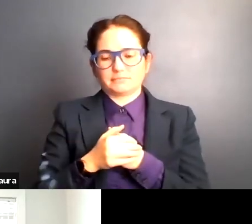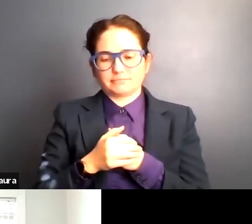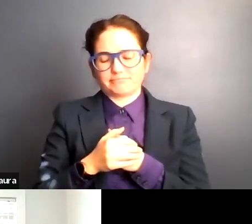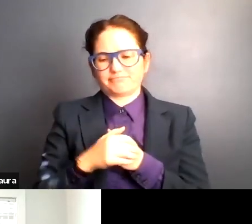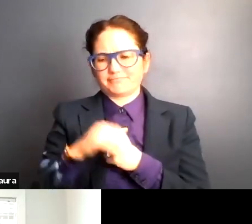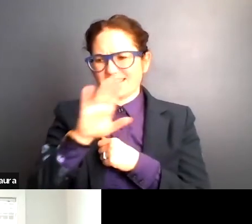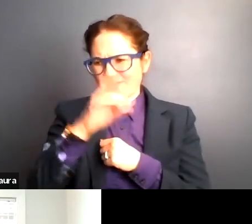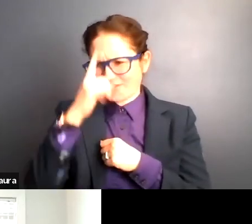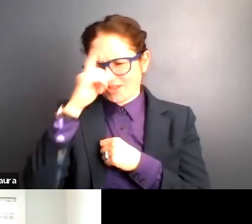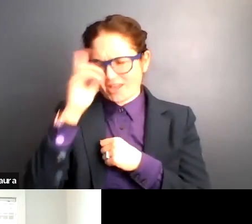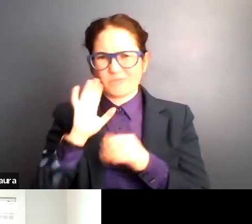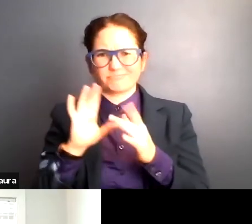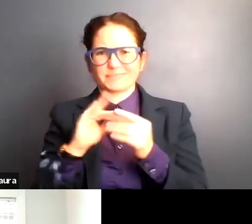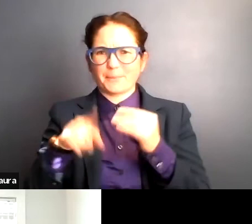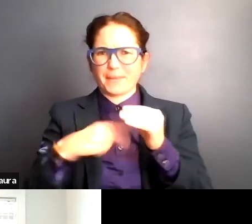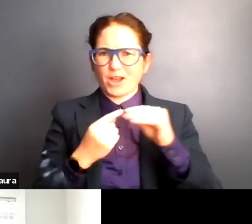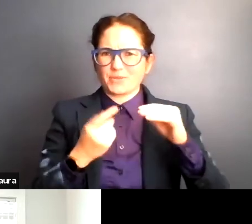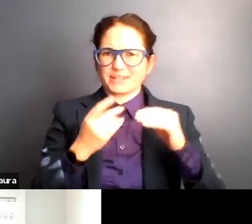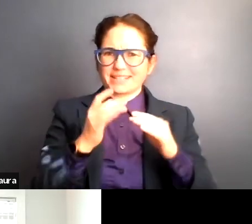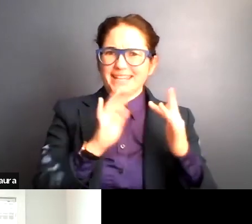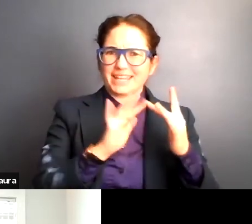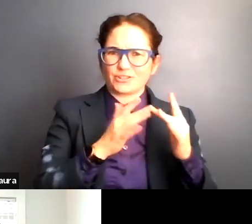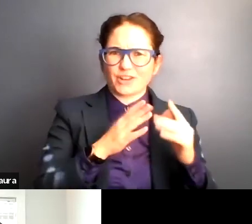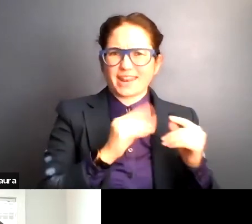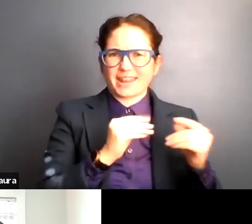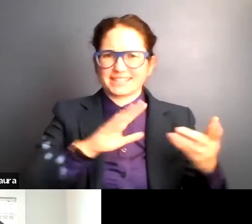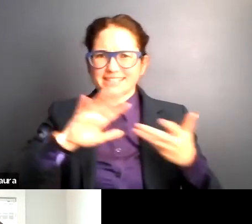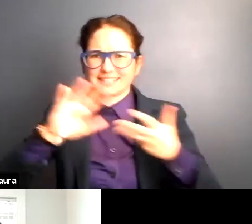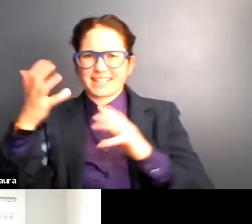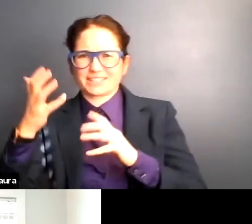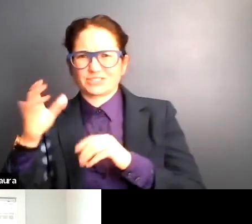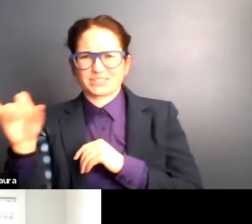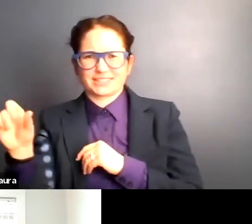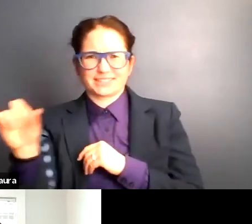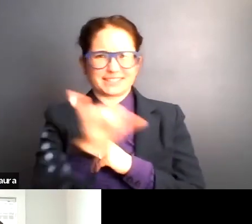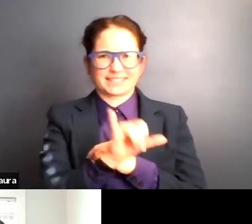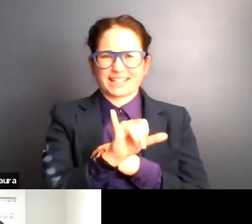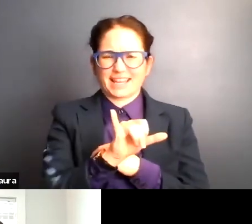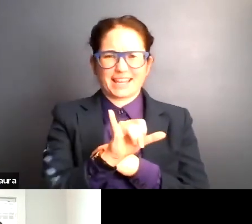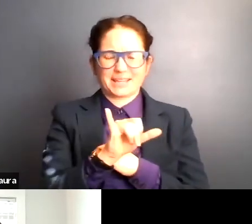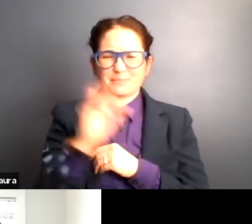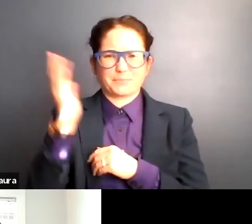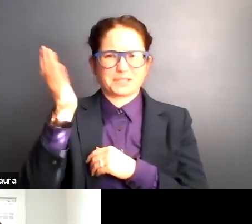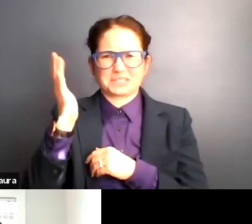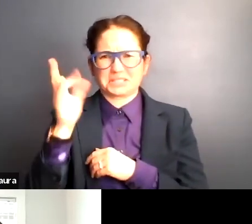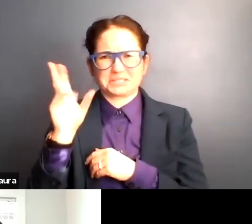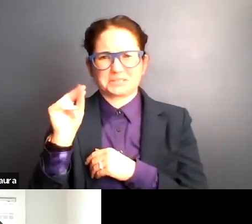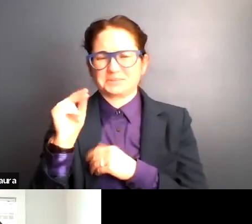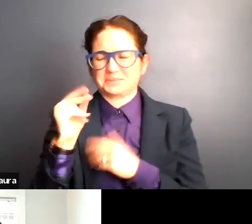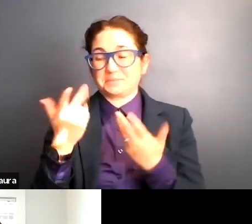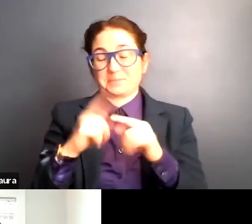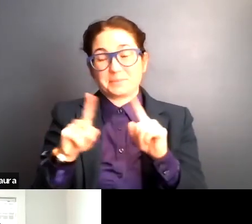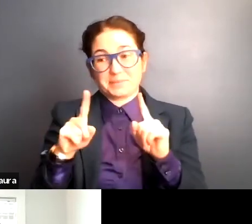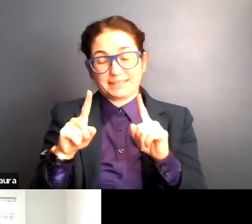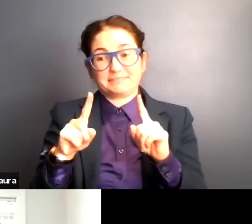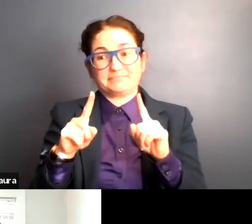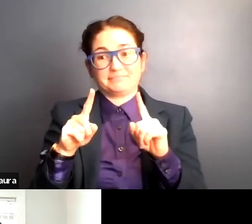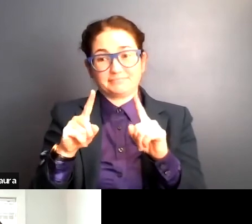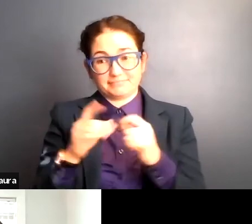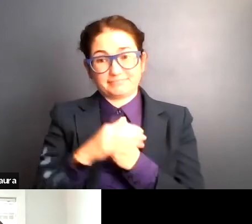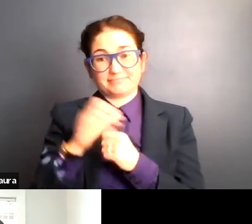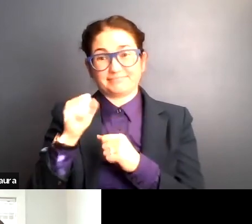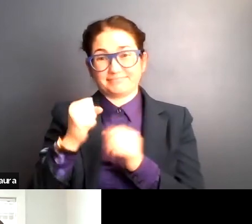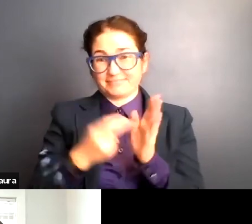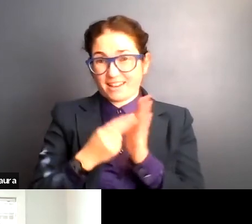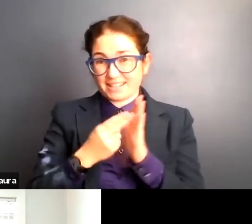about internet and disasters in this same presentation, but honestly, internet